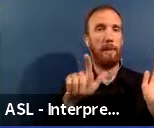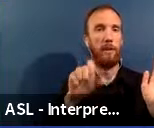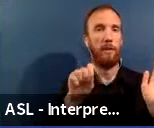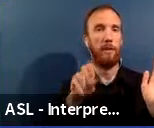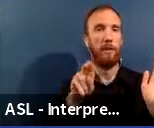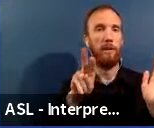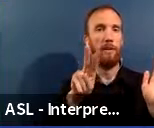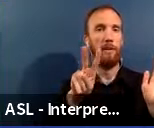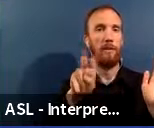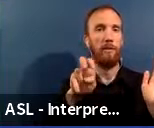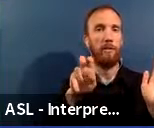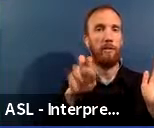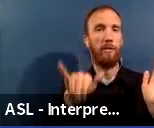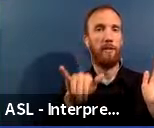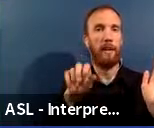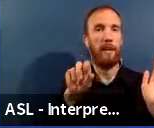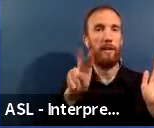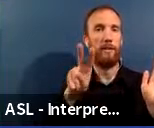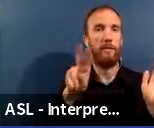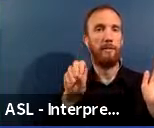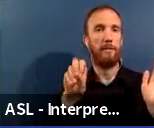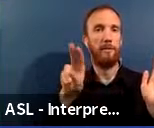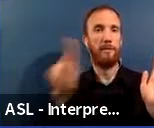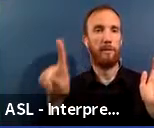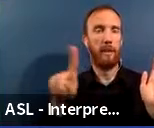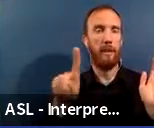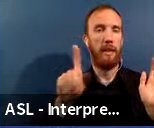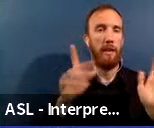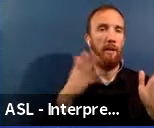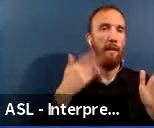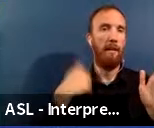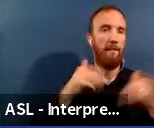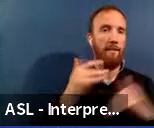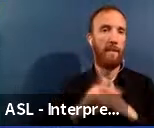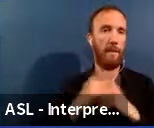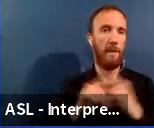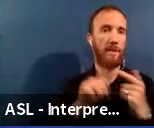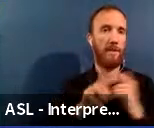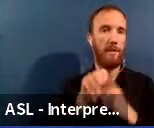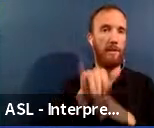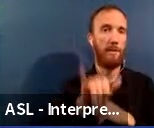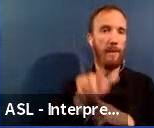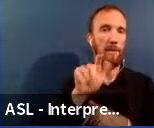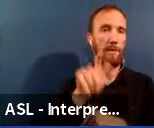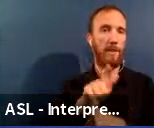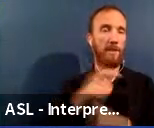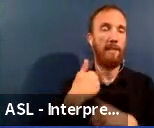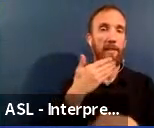21st of May. We really appreciate you. have a good night. Thanks.